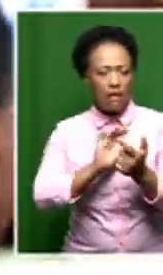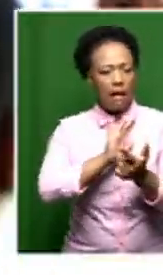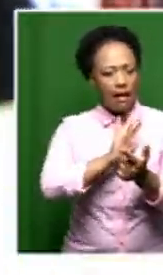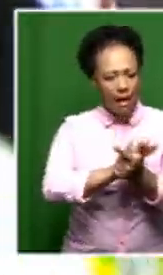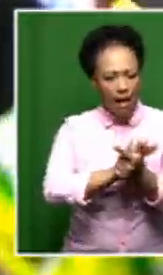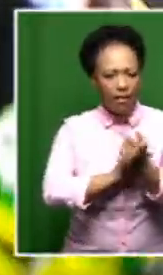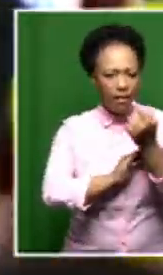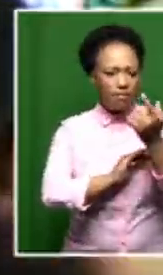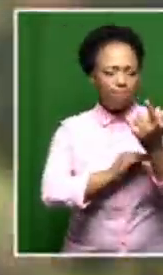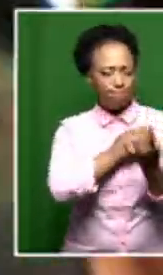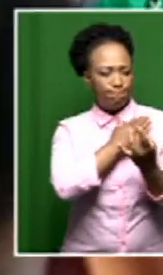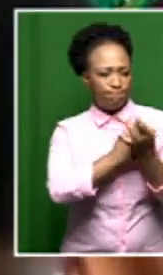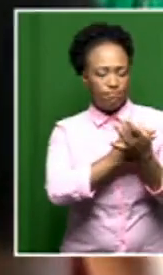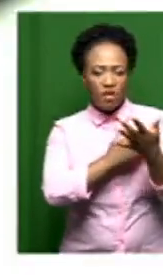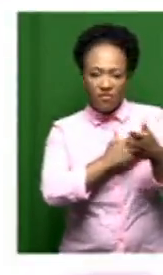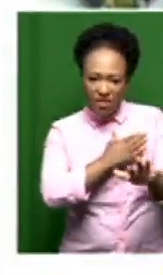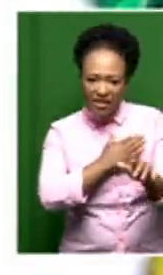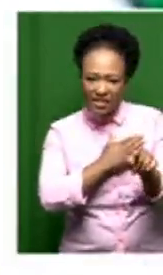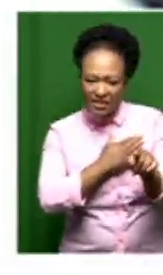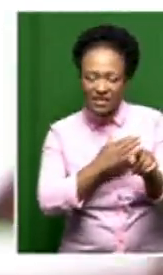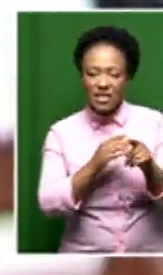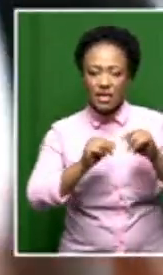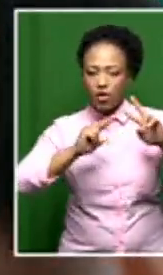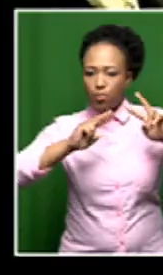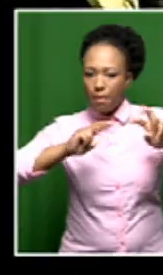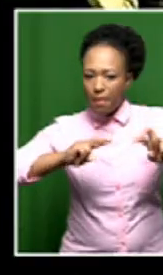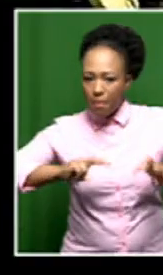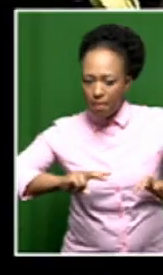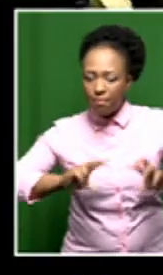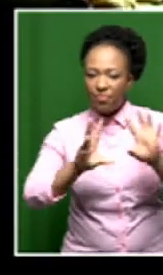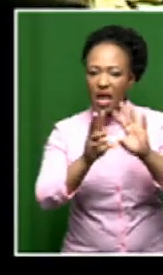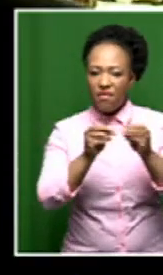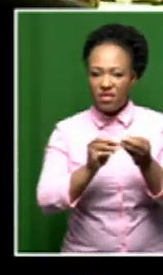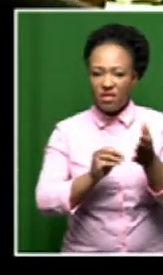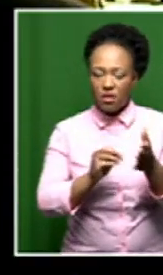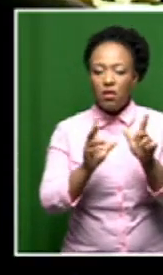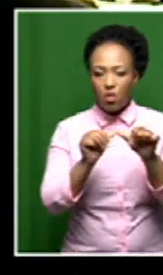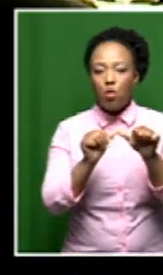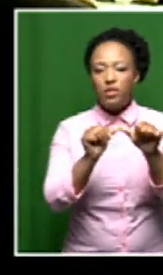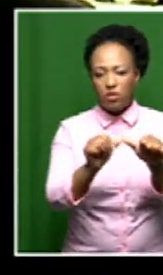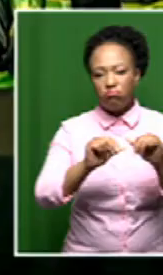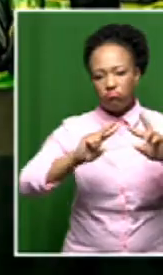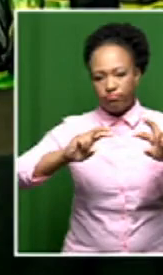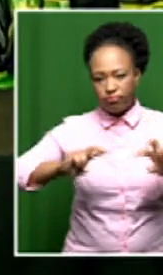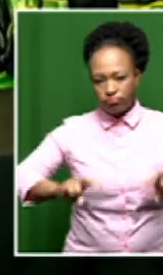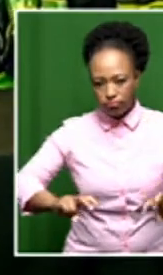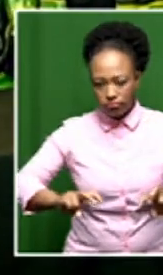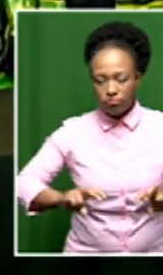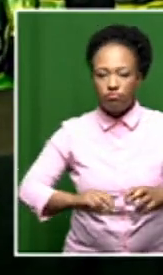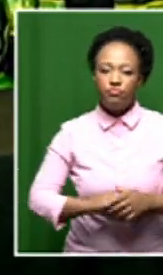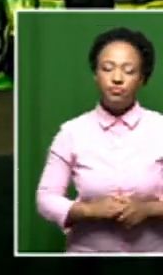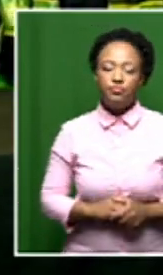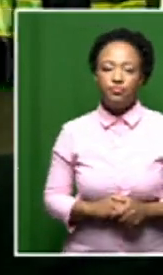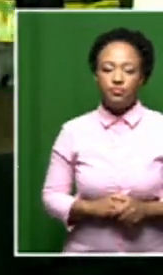they've done all the research related to this and they are going ahead as SCOPA with this